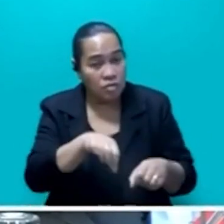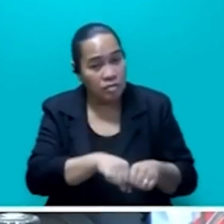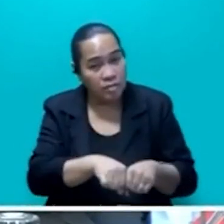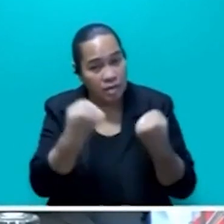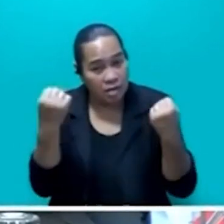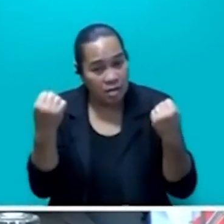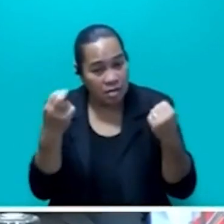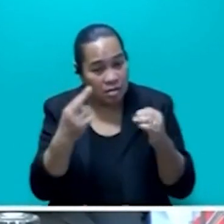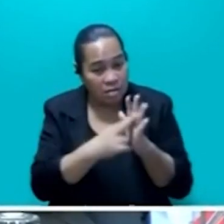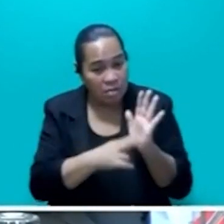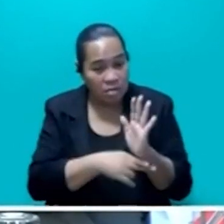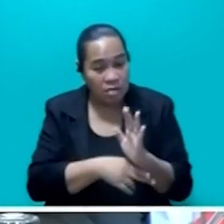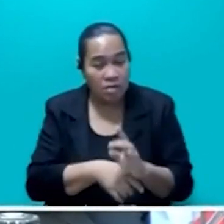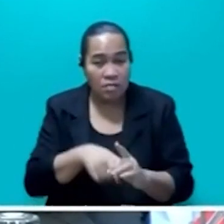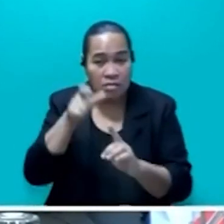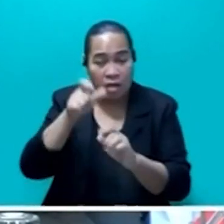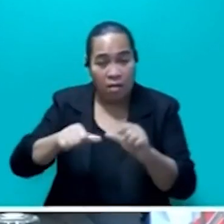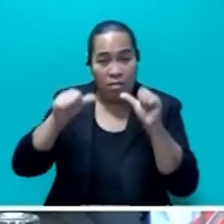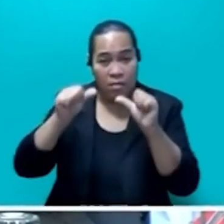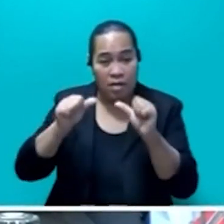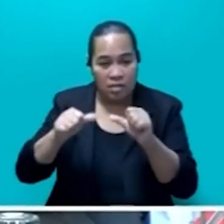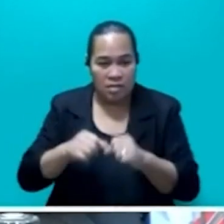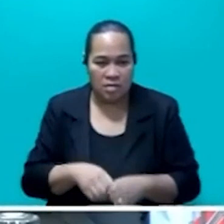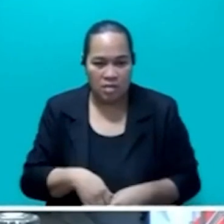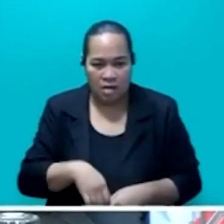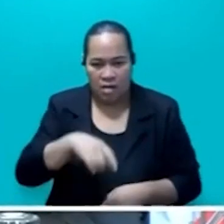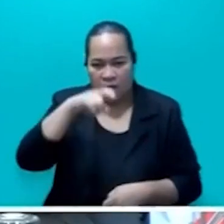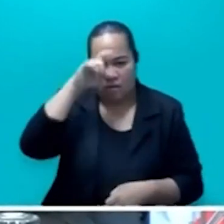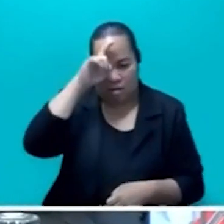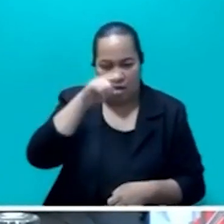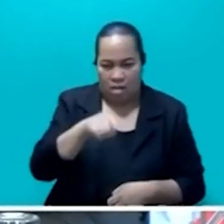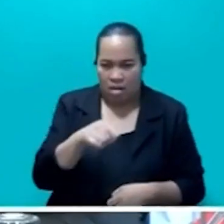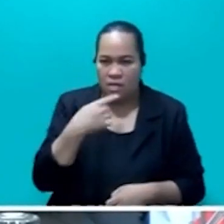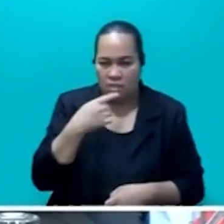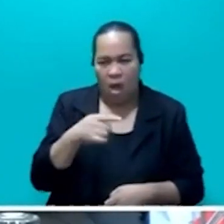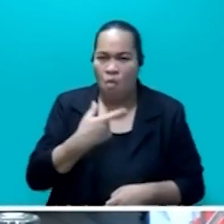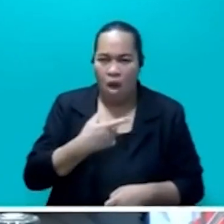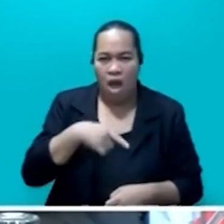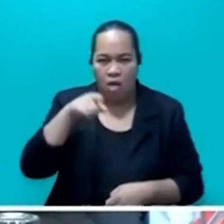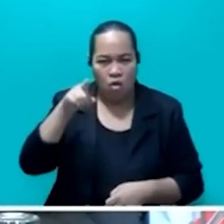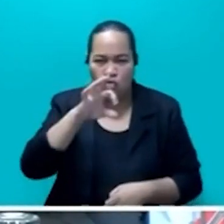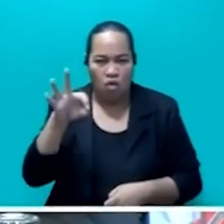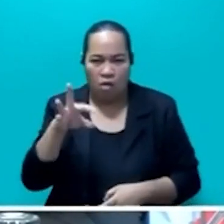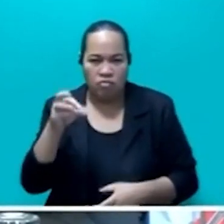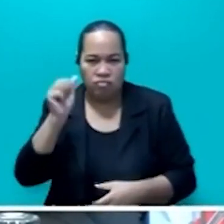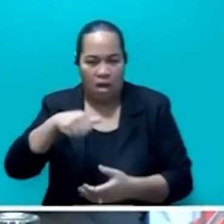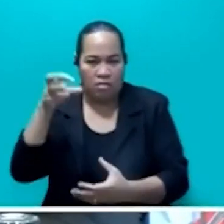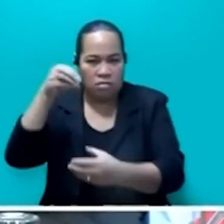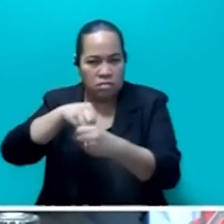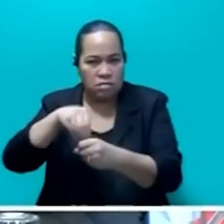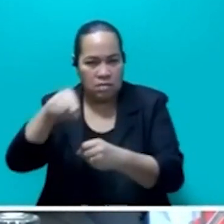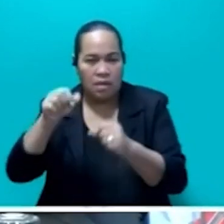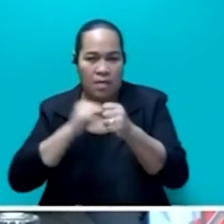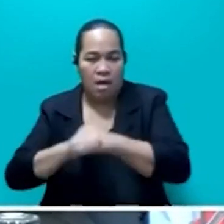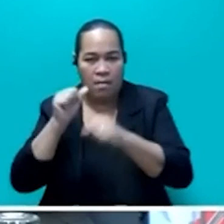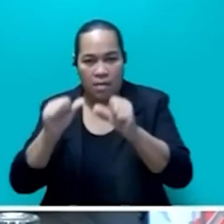the conduct of the President and called into question his fitness to occupy the higher office of the head of state. To impugn